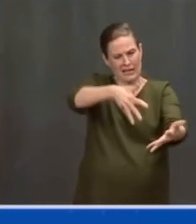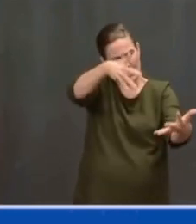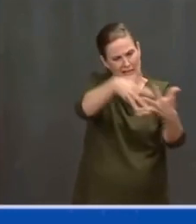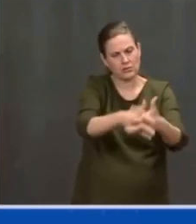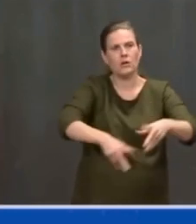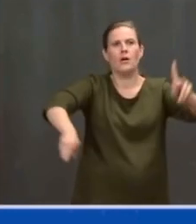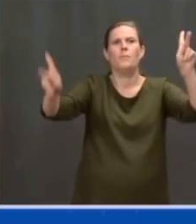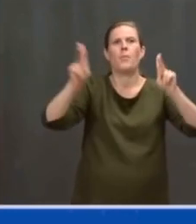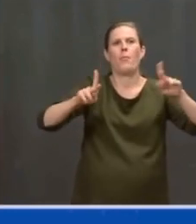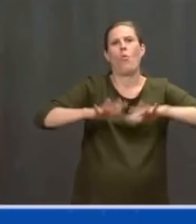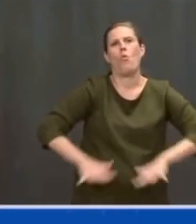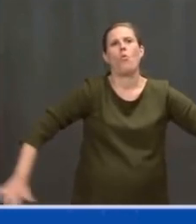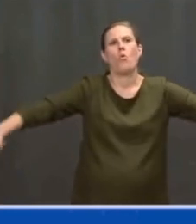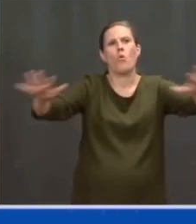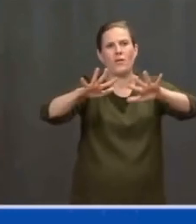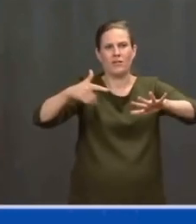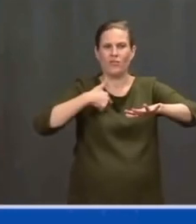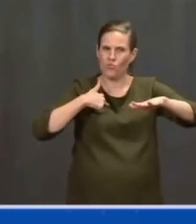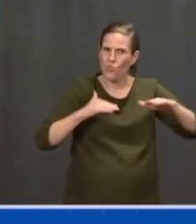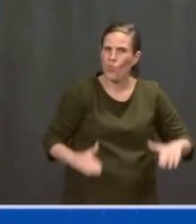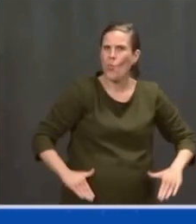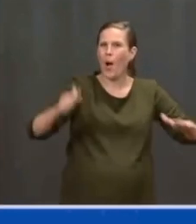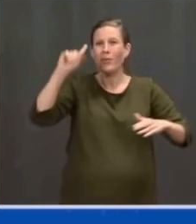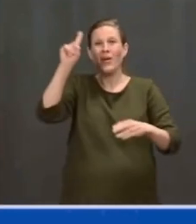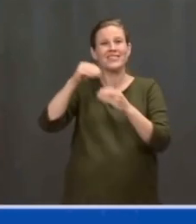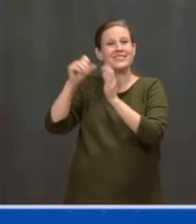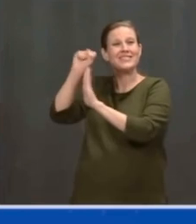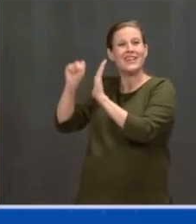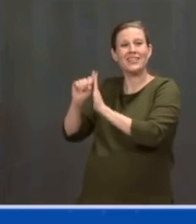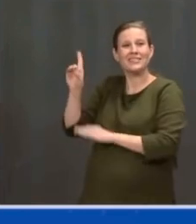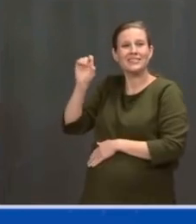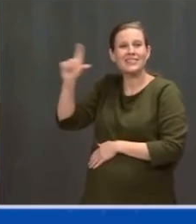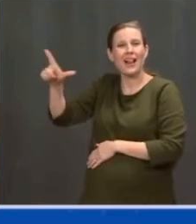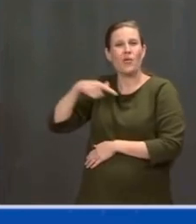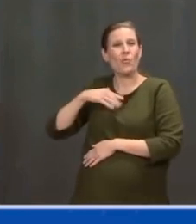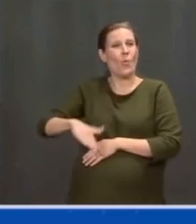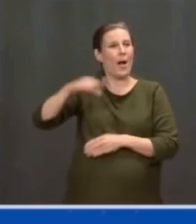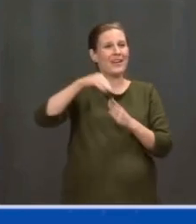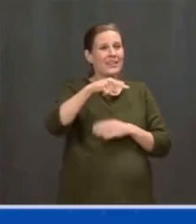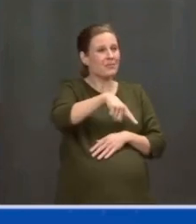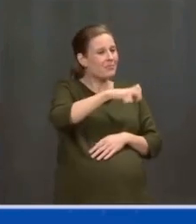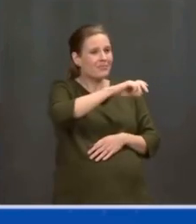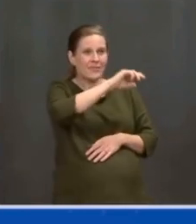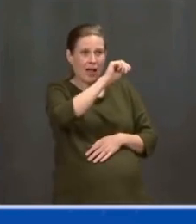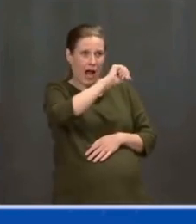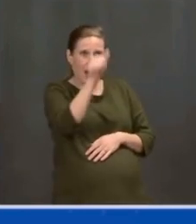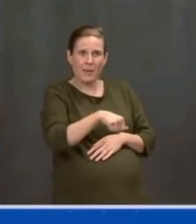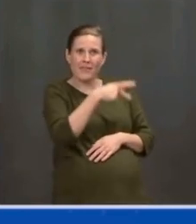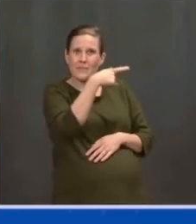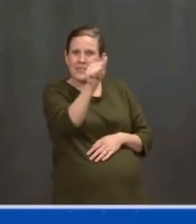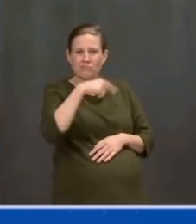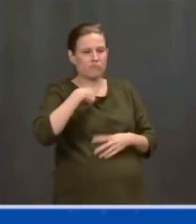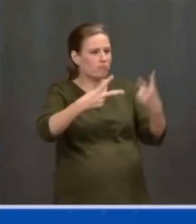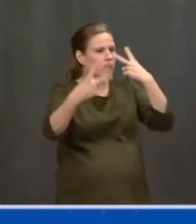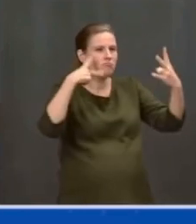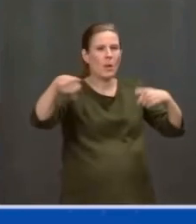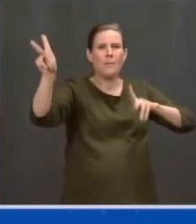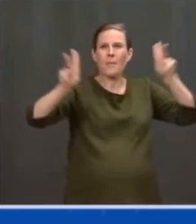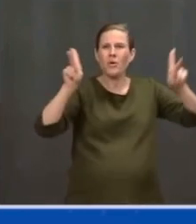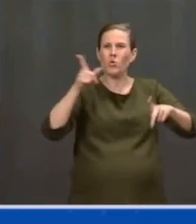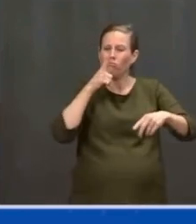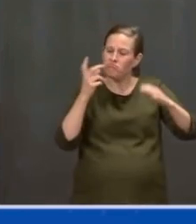Claymont, People who get up every day, work hard, raise their family, pay their taxes,